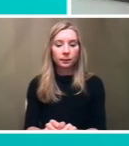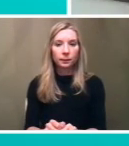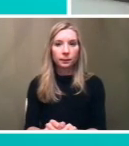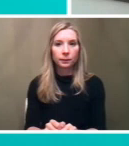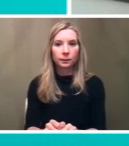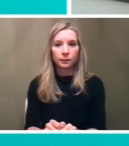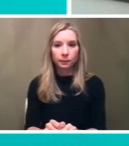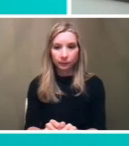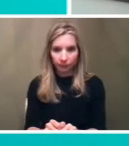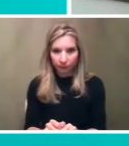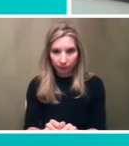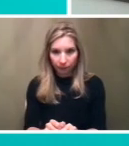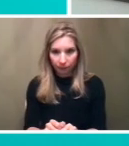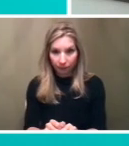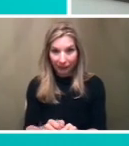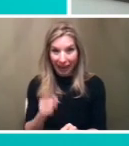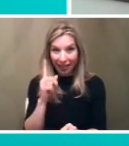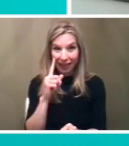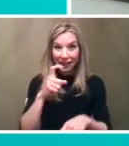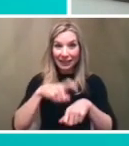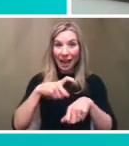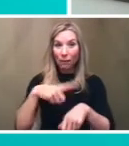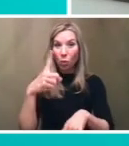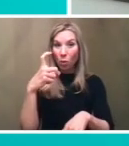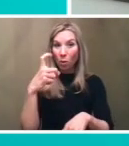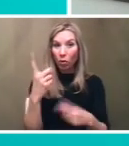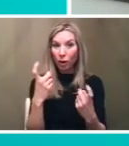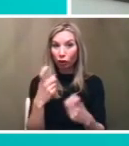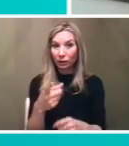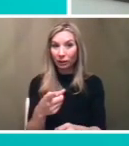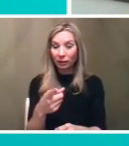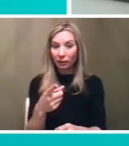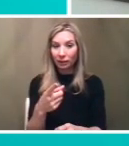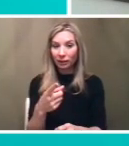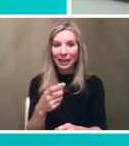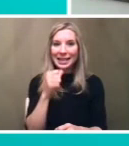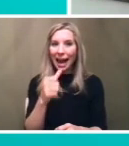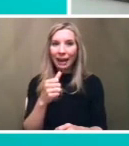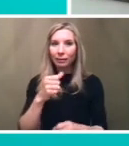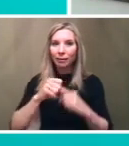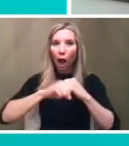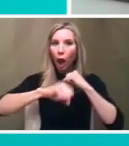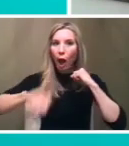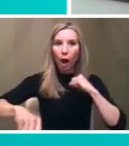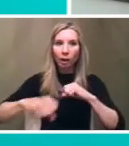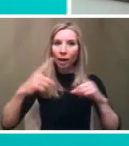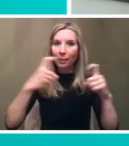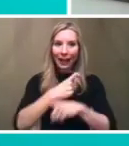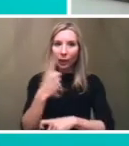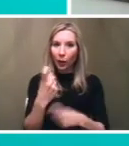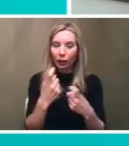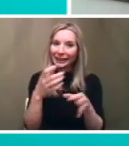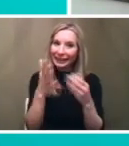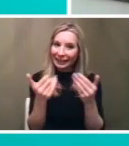i think we have time for one more question henry not one of those long complicated ones we